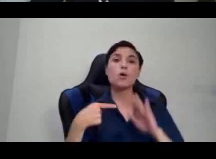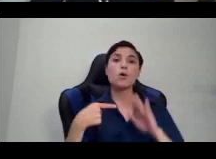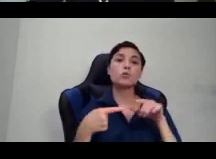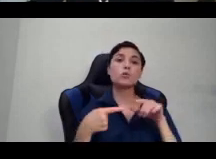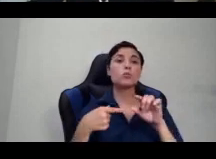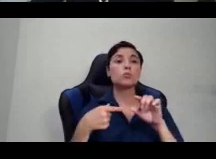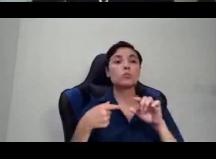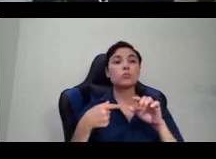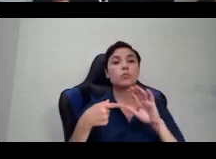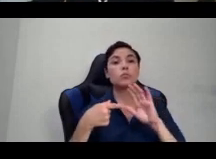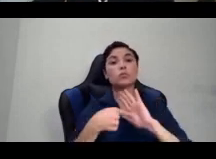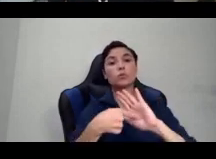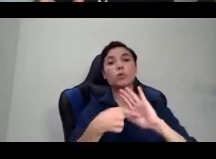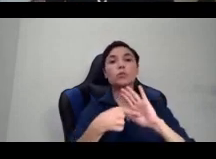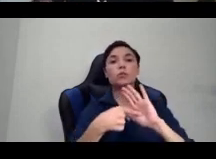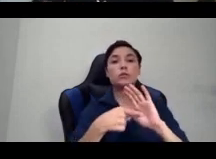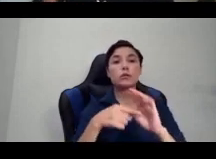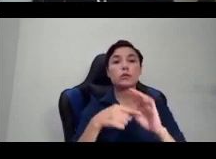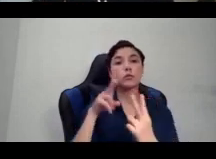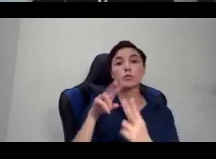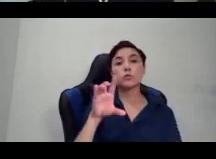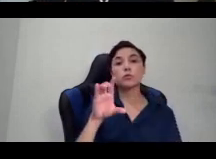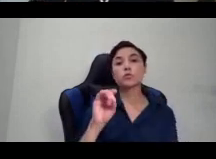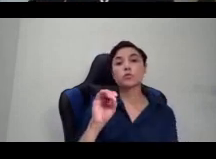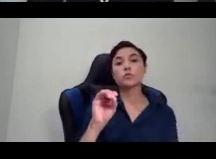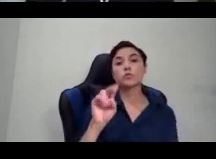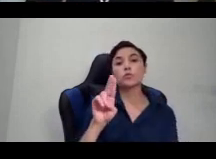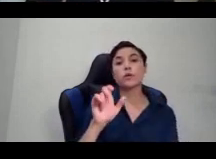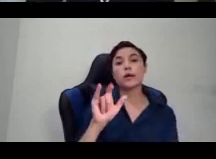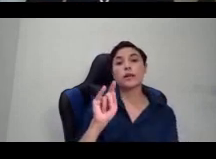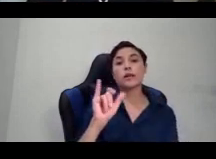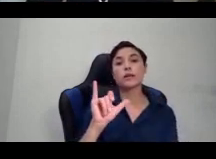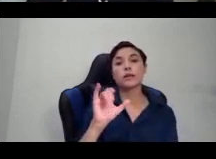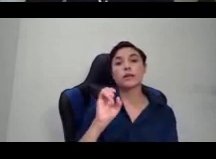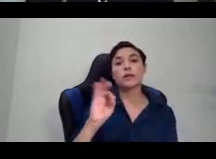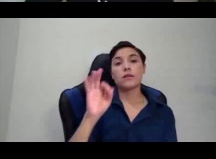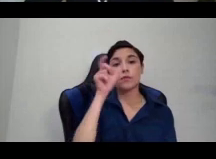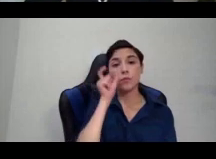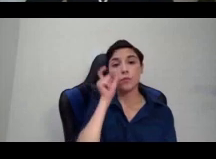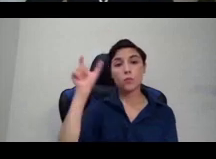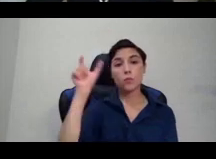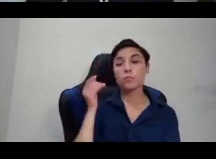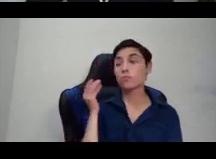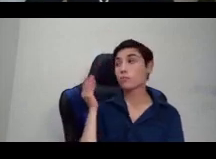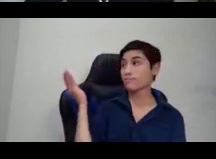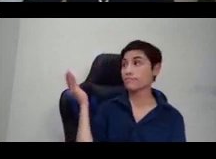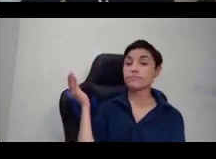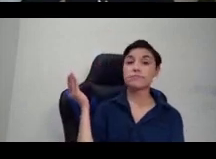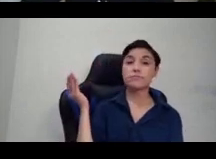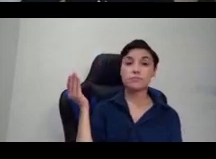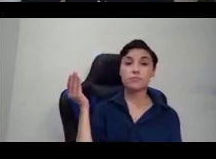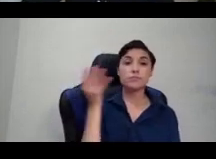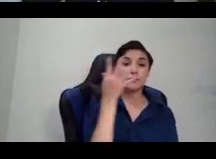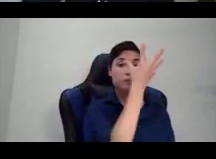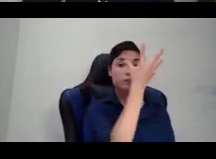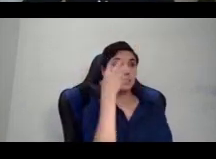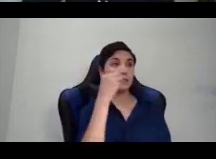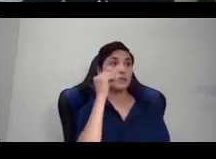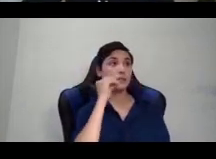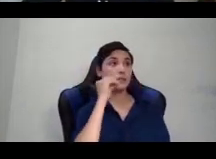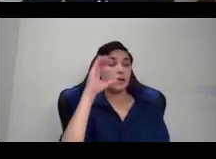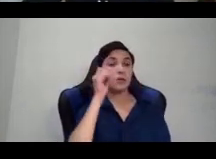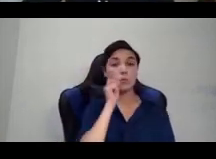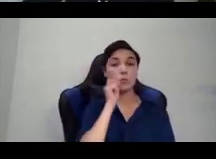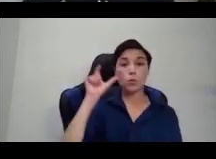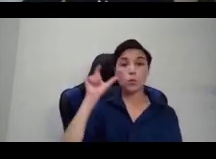they're depicted together as one body. The same thing is true in South Asia for the